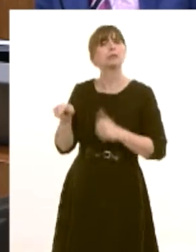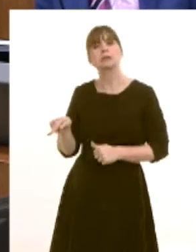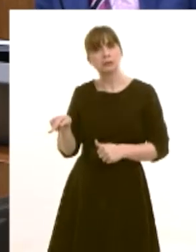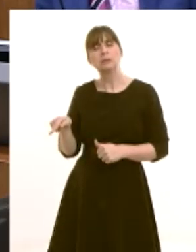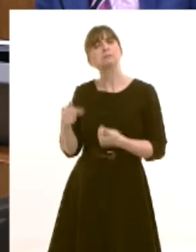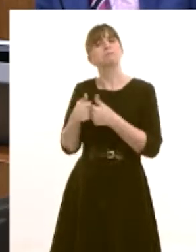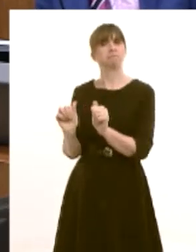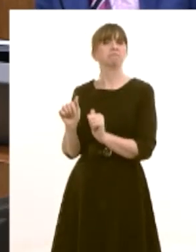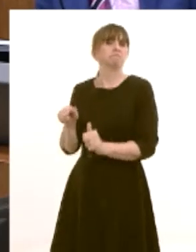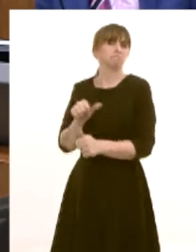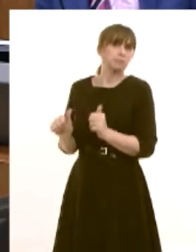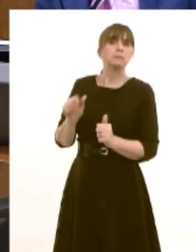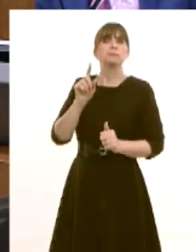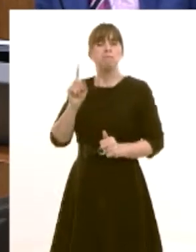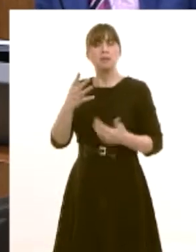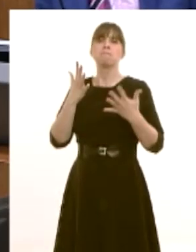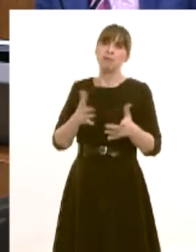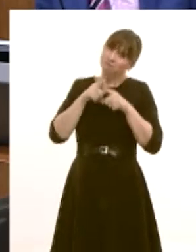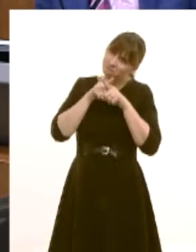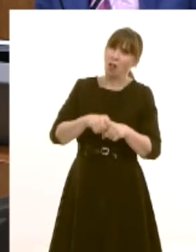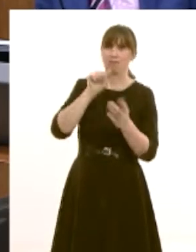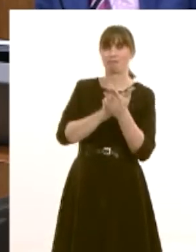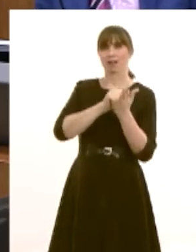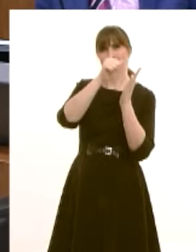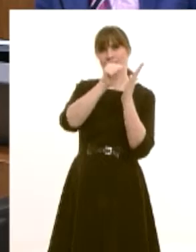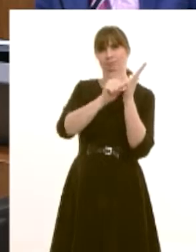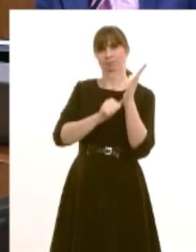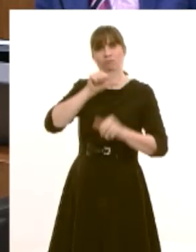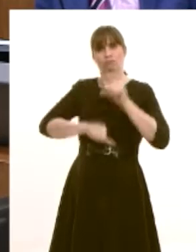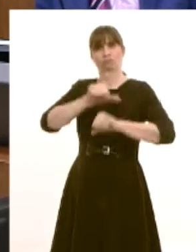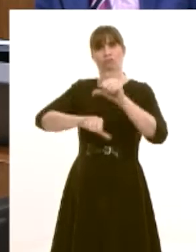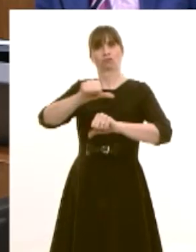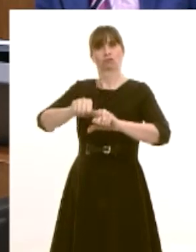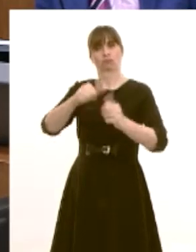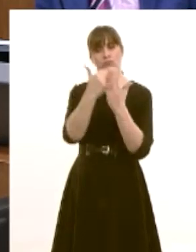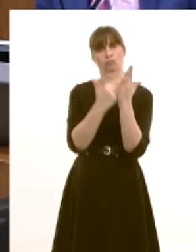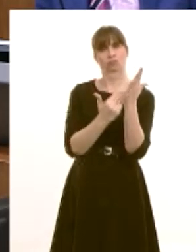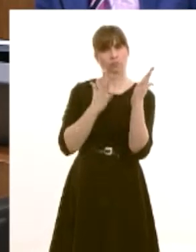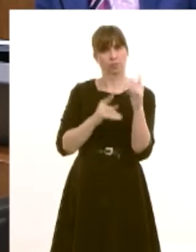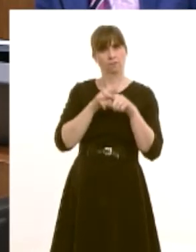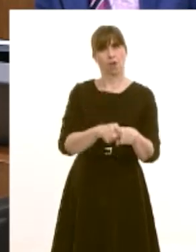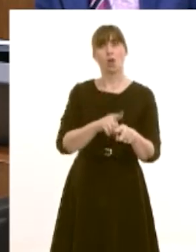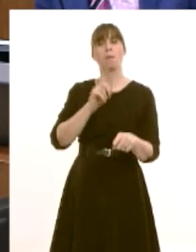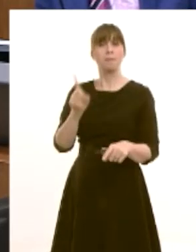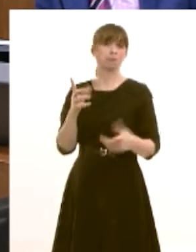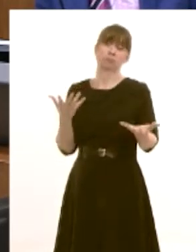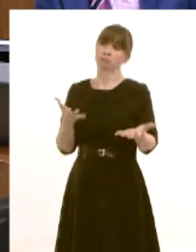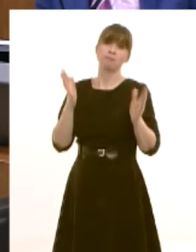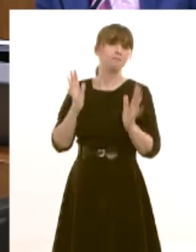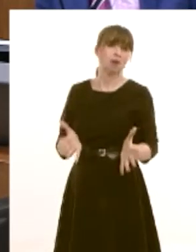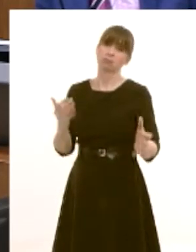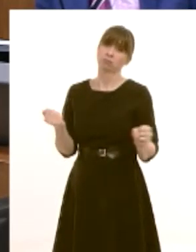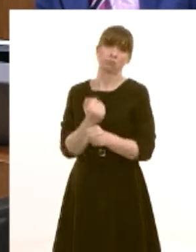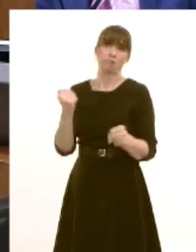but there is a there is a statutory process that will need to be followed here but what is absolutely true is the problem will not go away it's a major